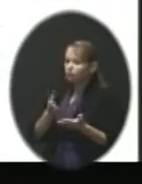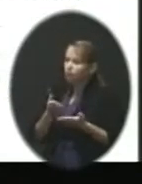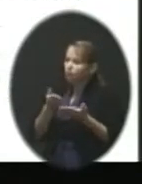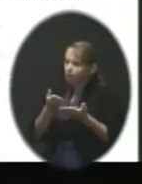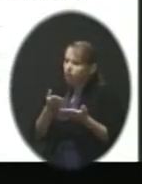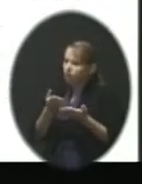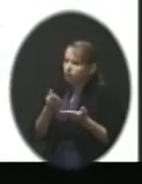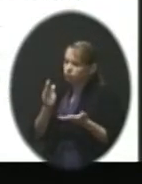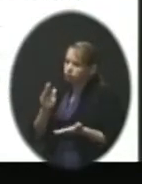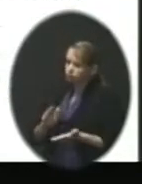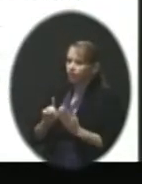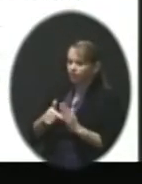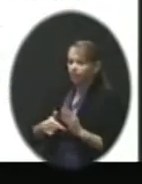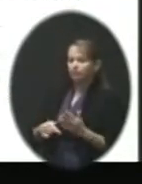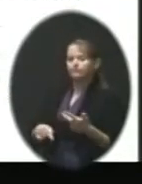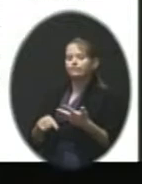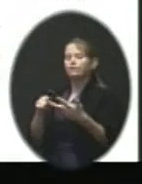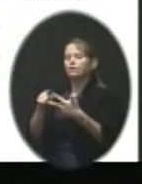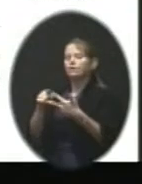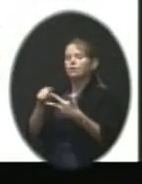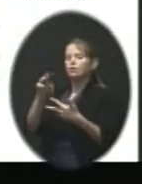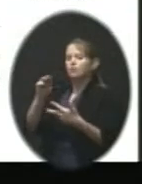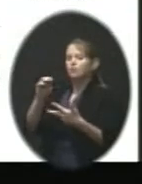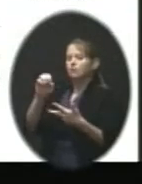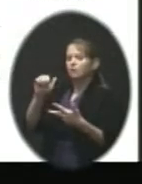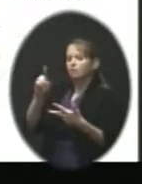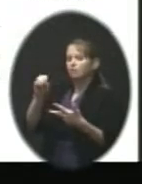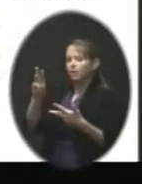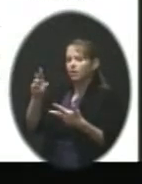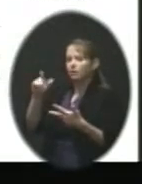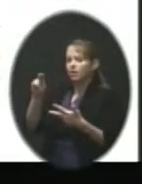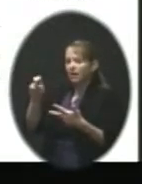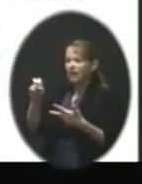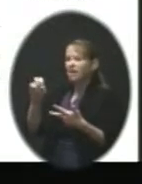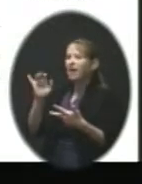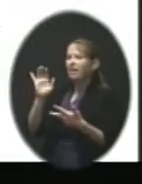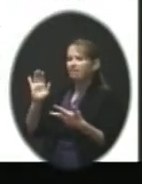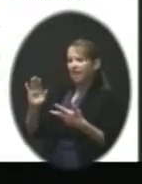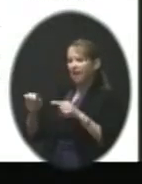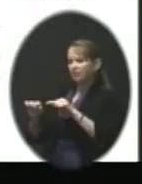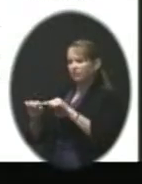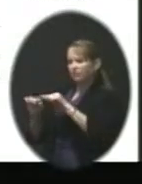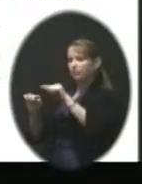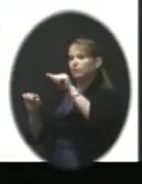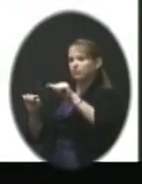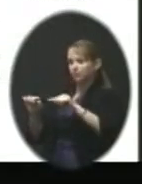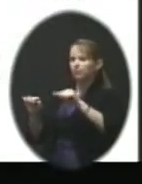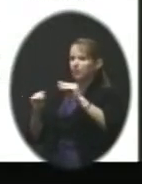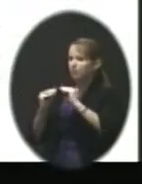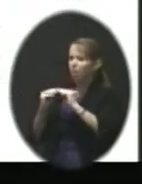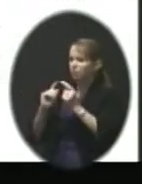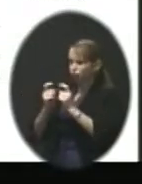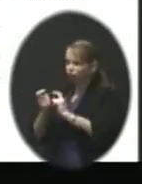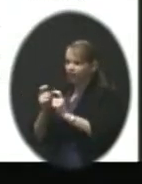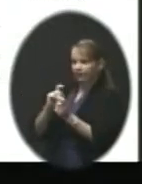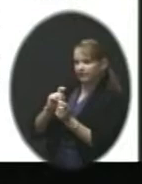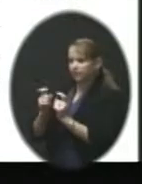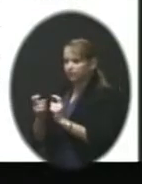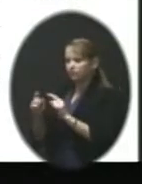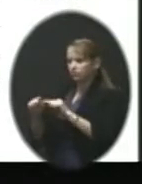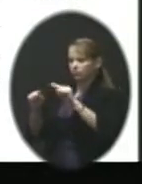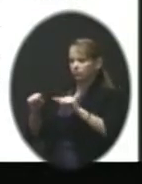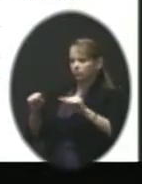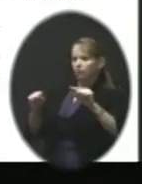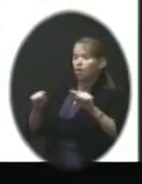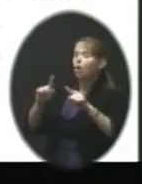And then also Meadow Lane. It's got a little rockier or bumpier kind of trend line here. You'll see that we did a boundary adjustment when we opened Woodland